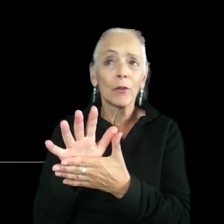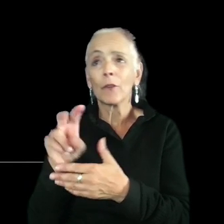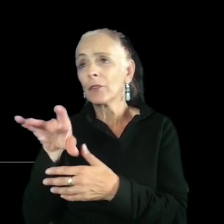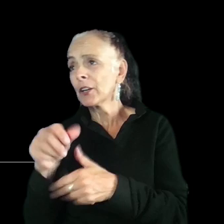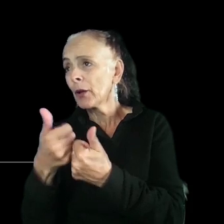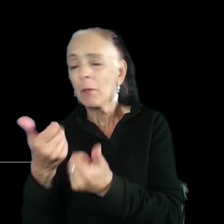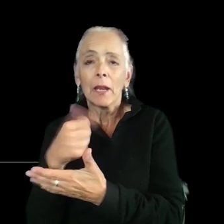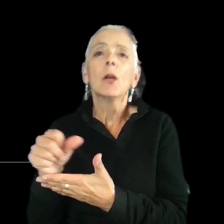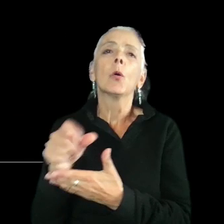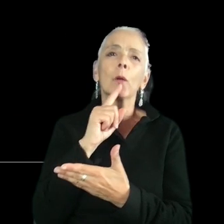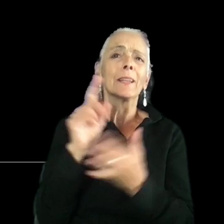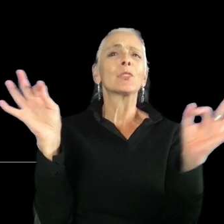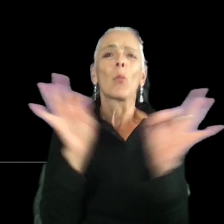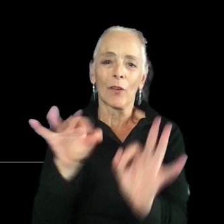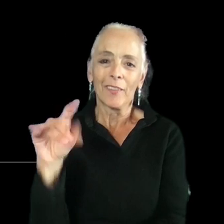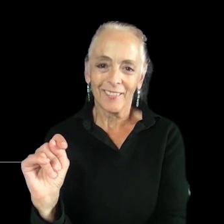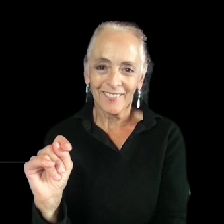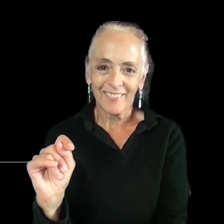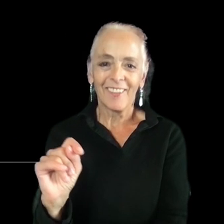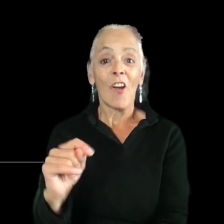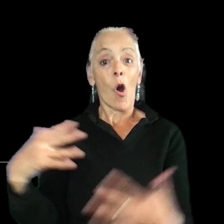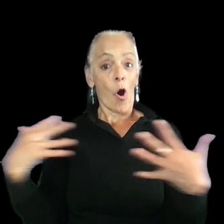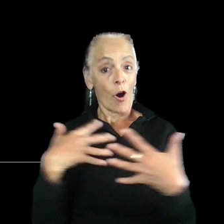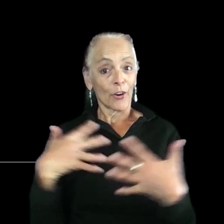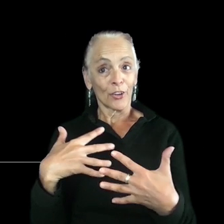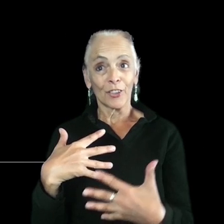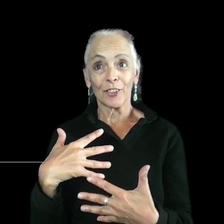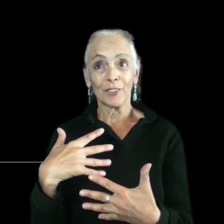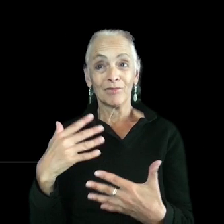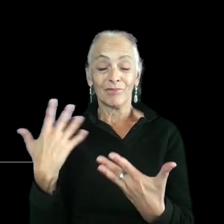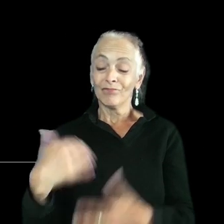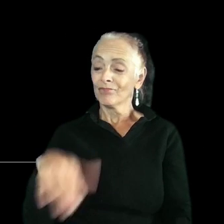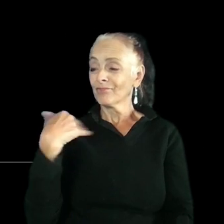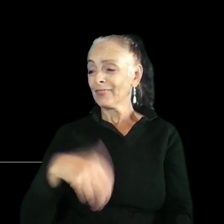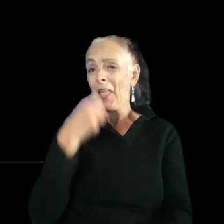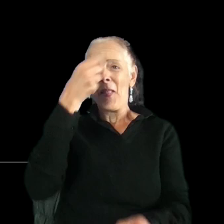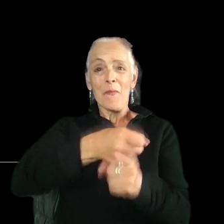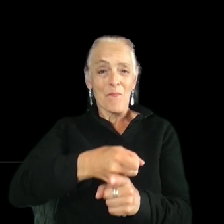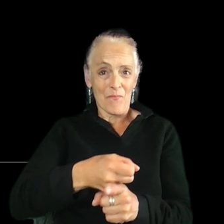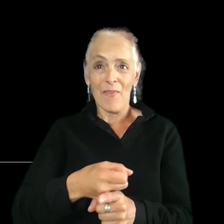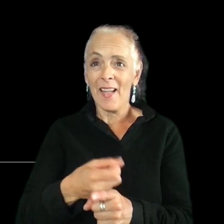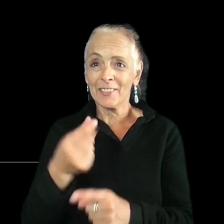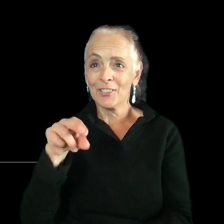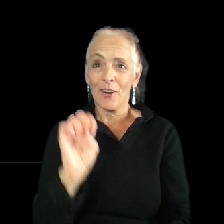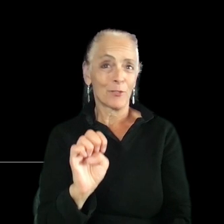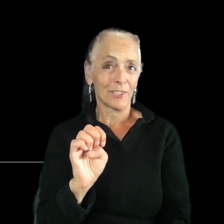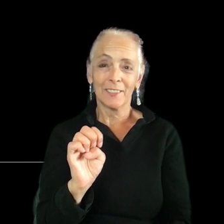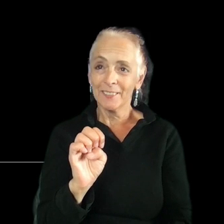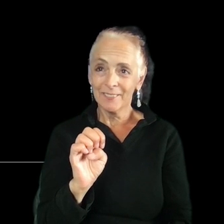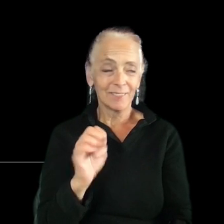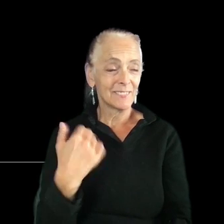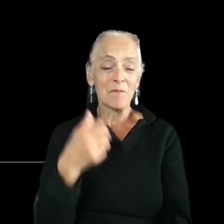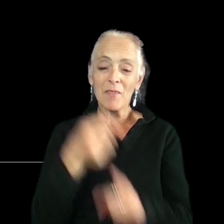game, it is so worth it. Uh, horror is one of the most impactful, lasting, and powerful subgenre of entertainment, and it has also one of the